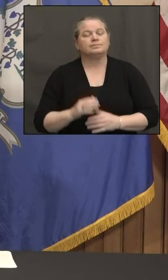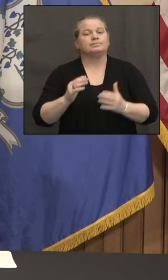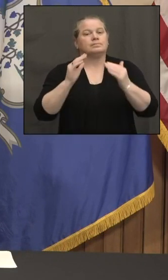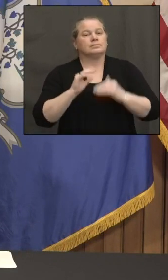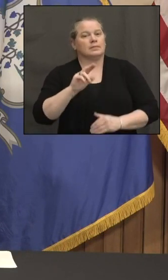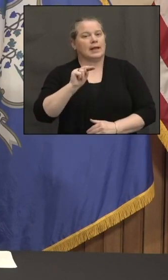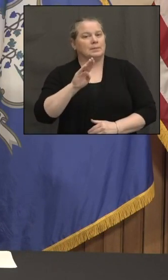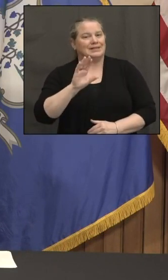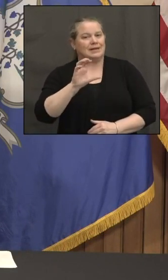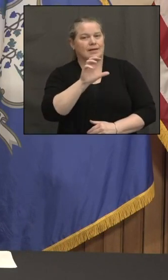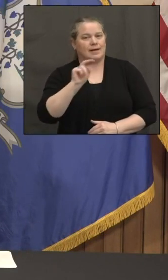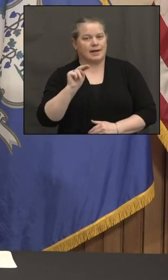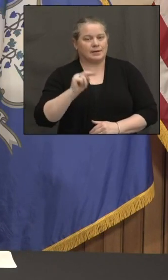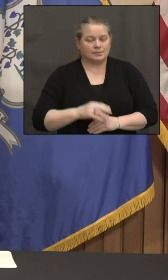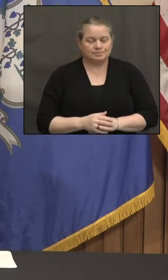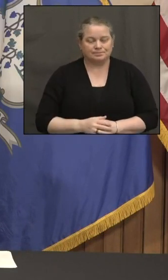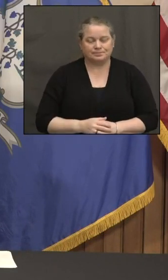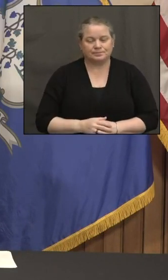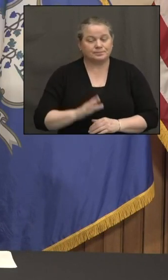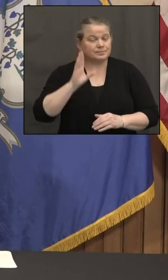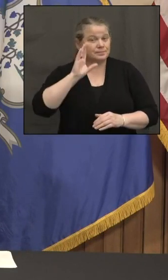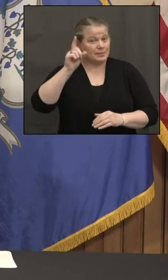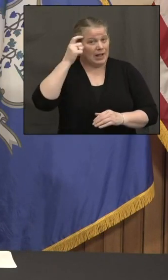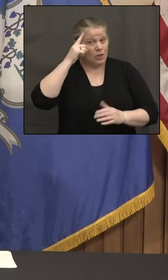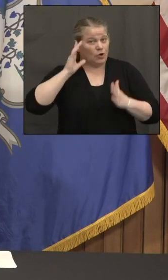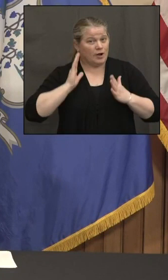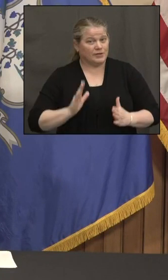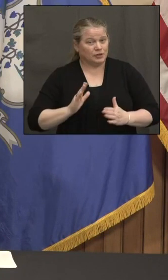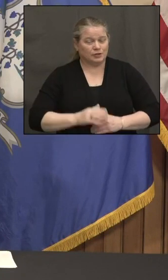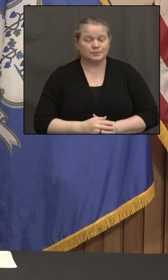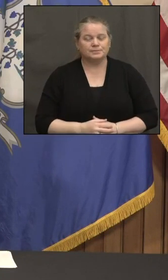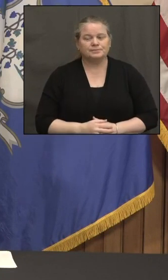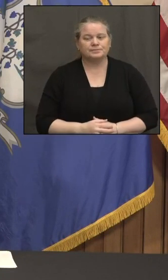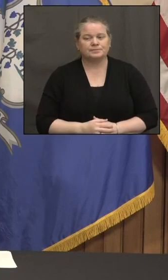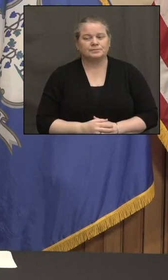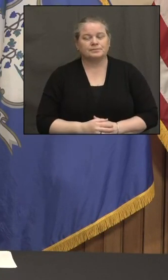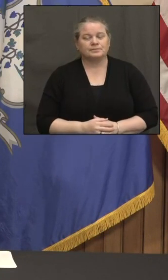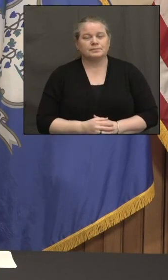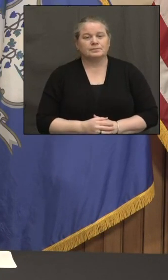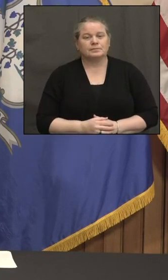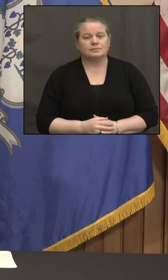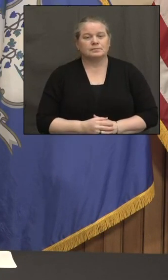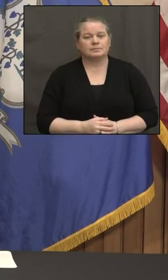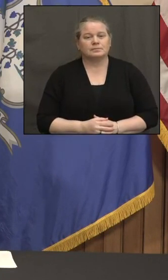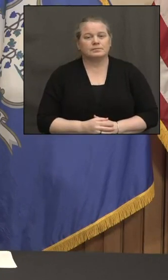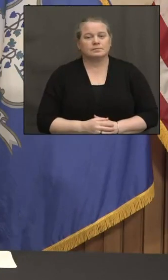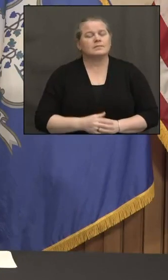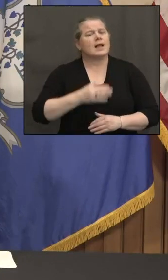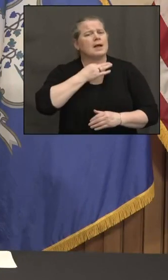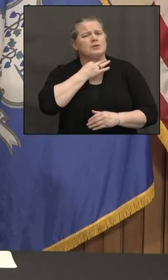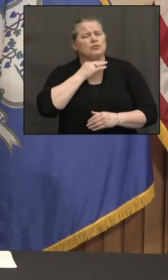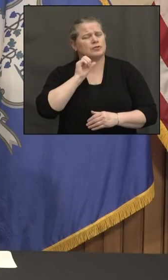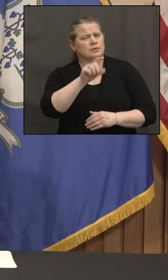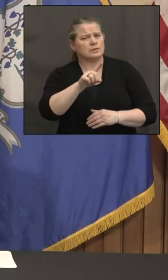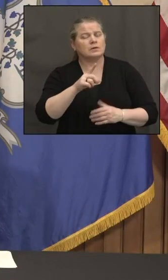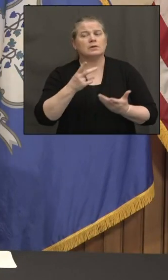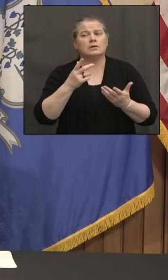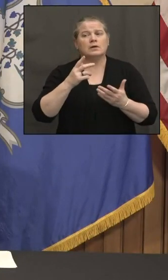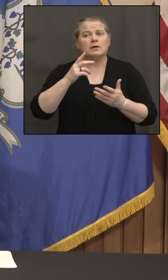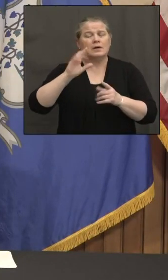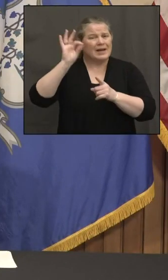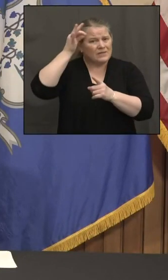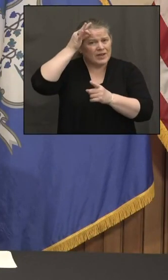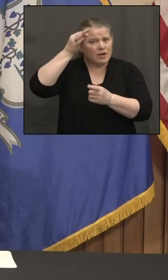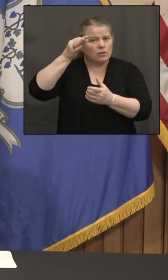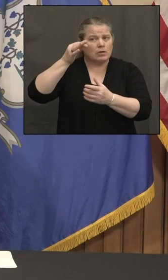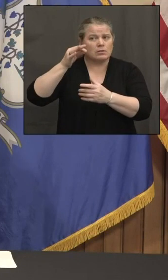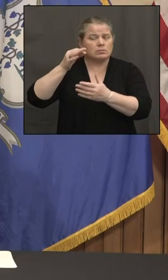Hi, Governor. Matt Austin with NBC, Connecticut. I was wondering if could just provide an update in terms of federal resources that might be coming to the state to